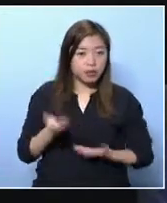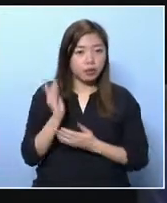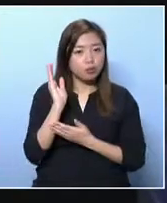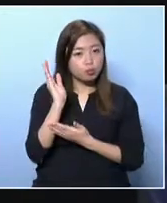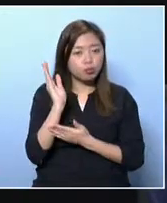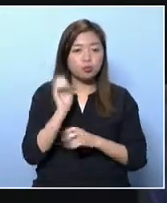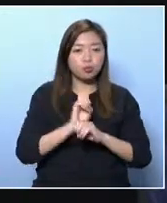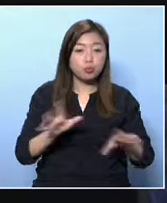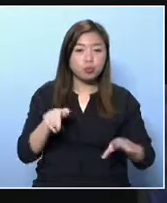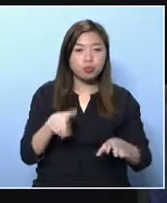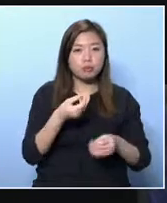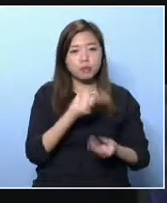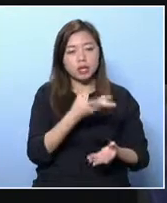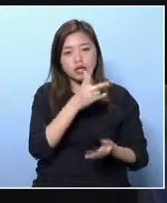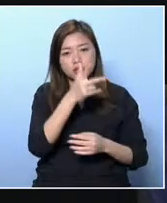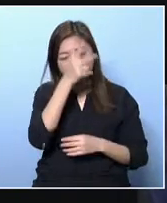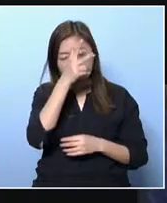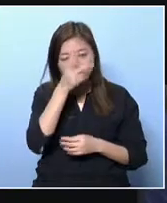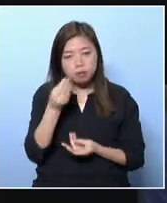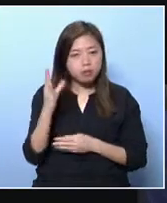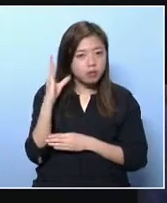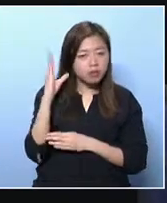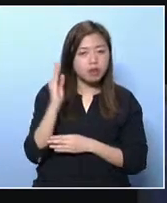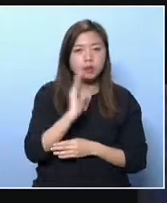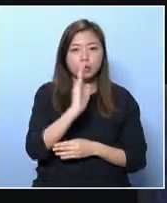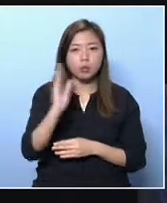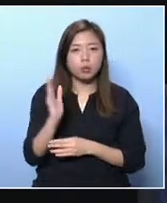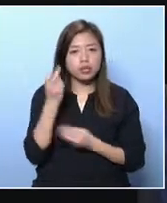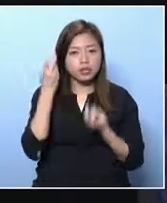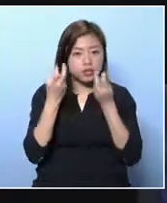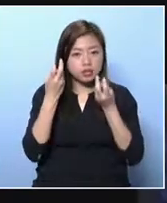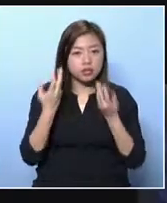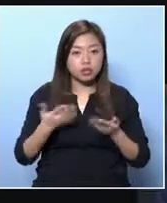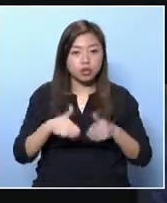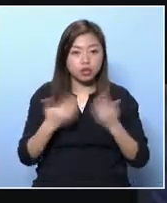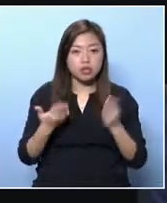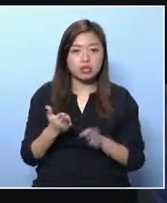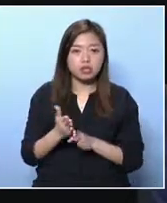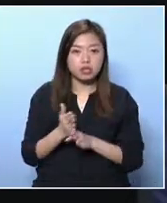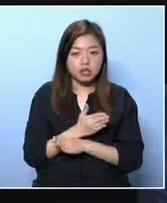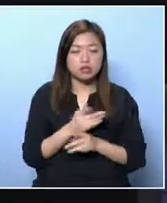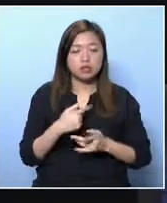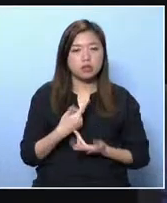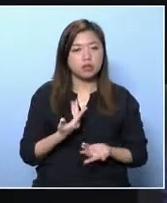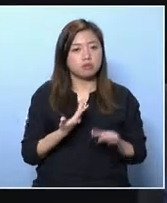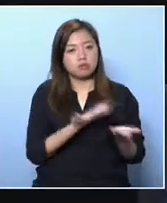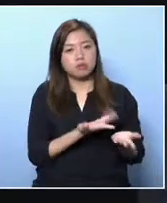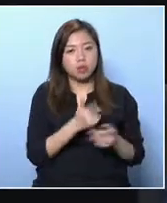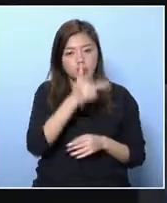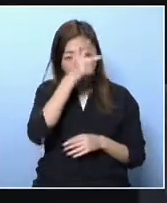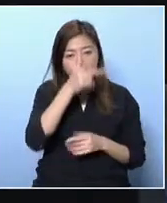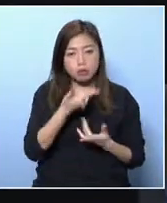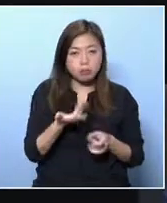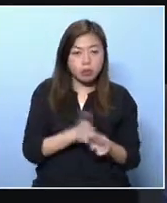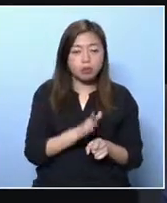is to say you have to be responsible for what you say personally. Before we